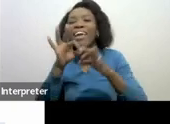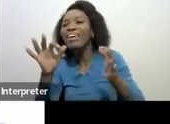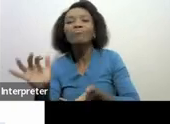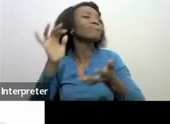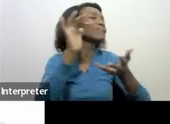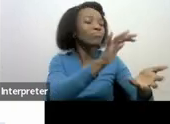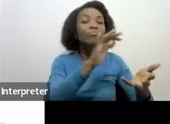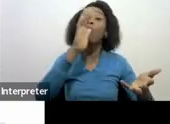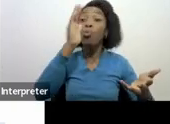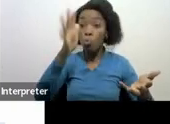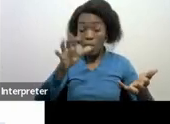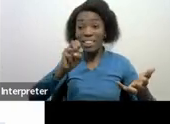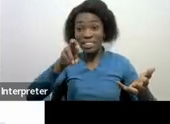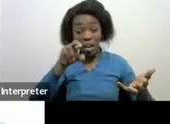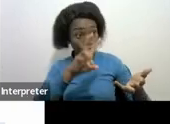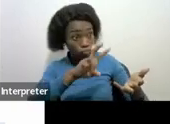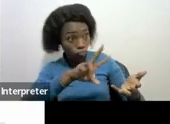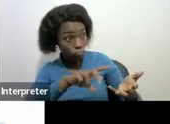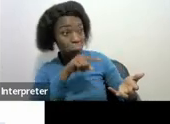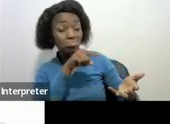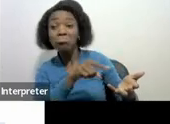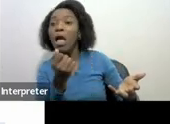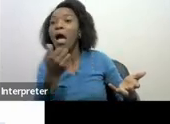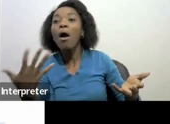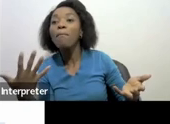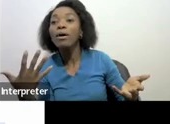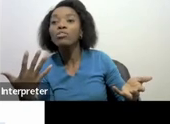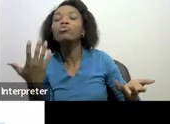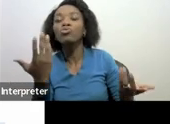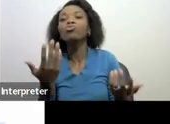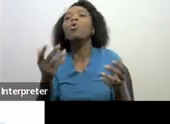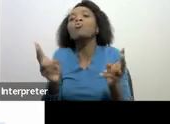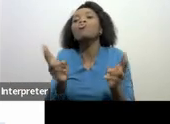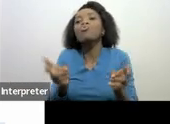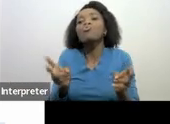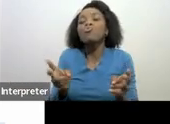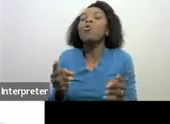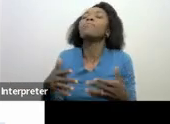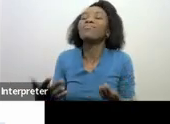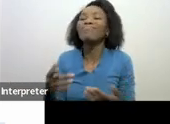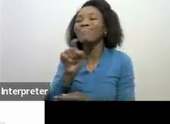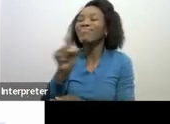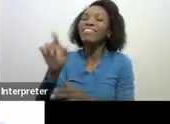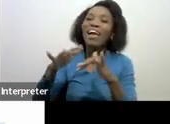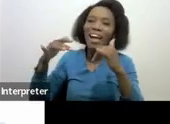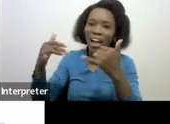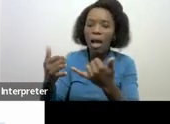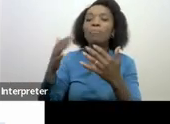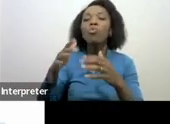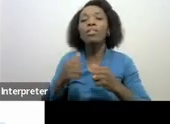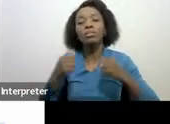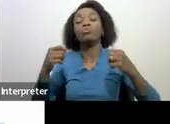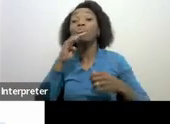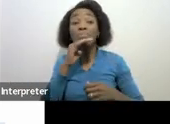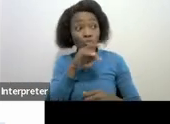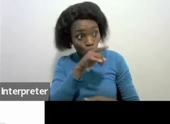we'll look at the current market value, but also, normally, while the employers do, they also declare and then you are entitled to get your RIP, which